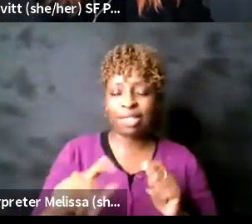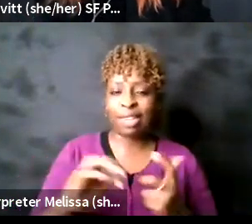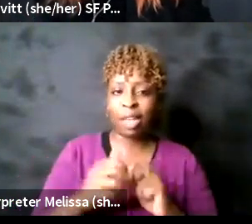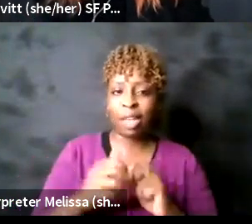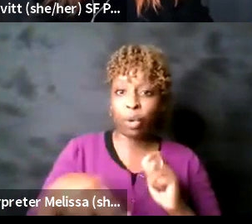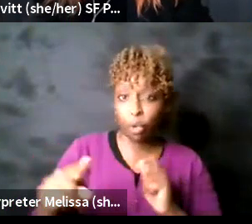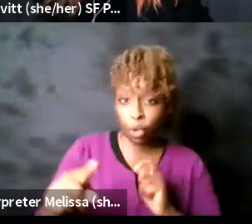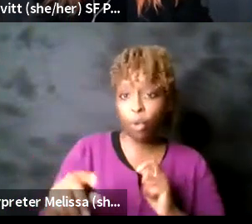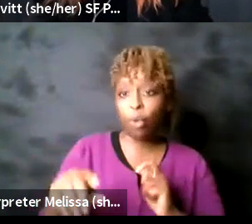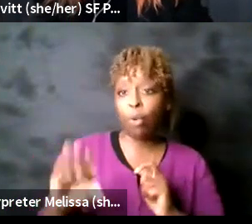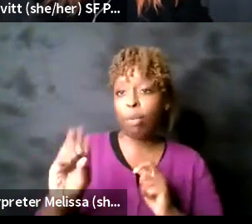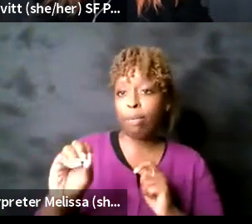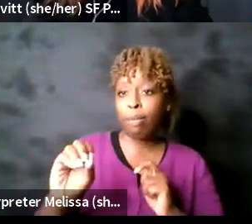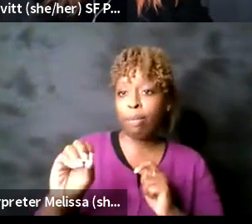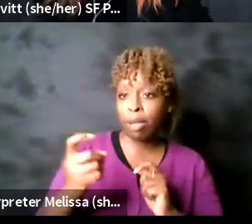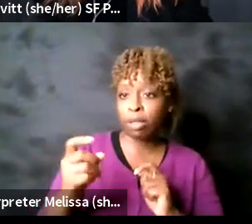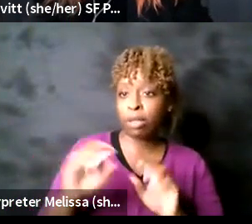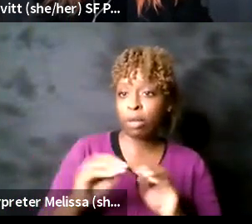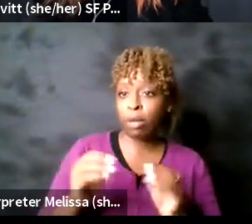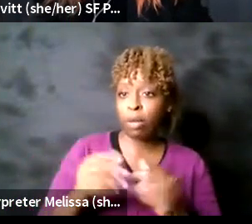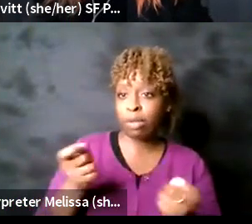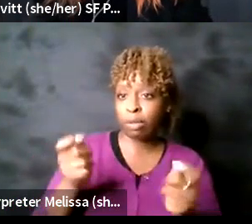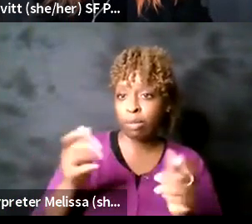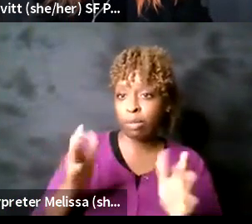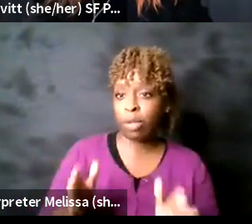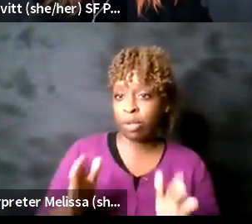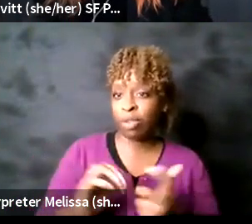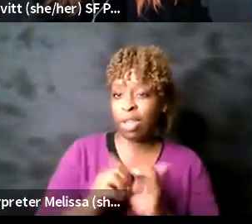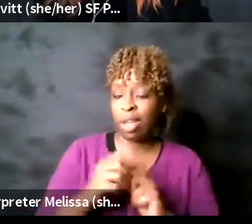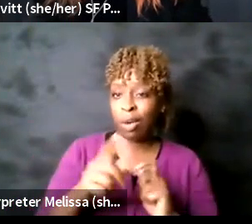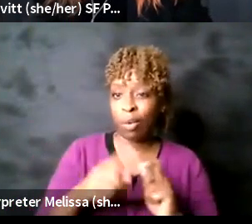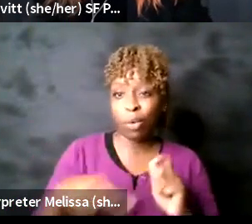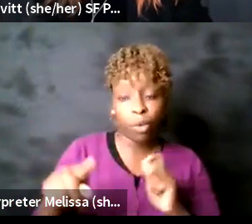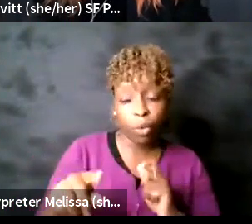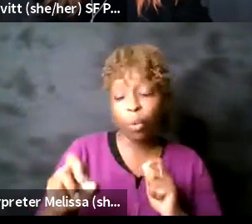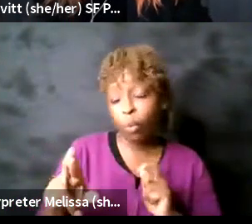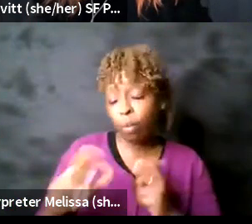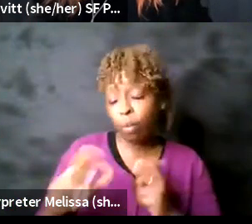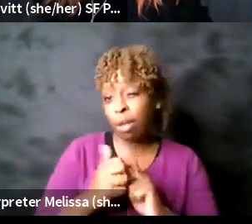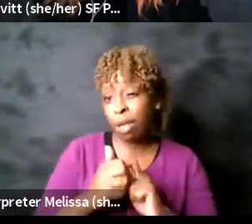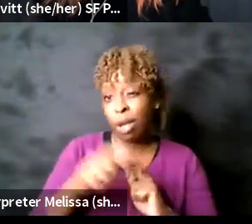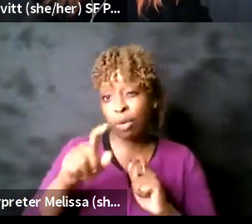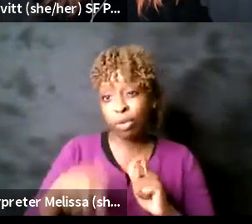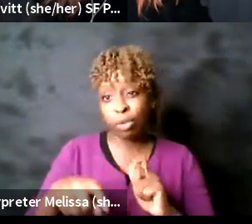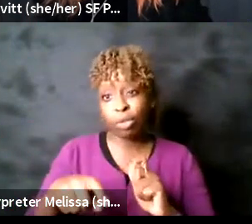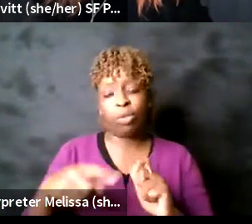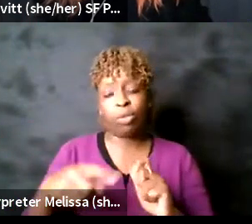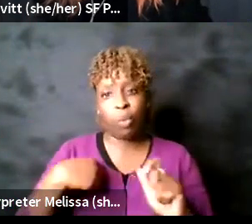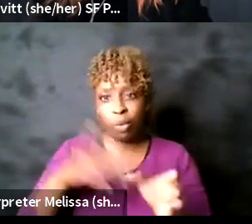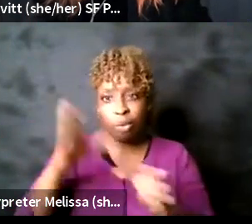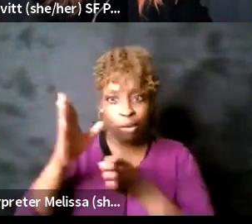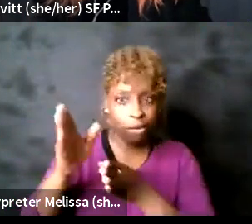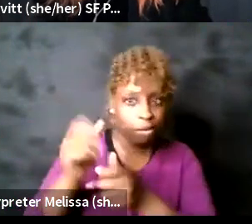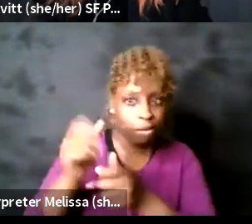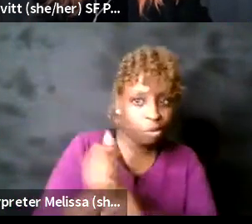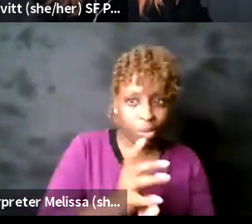talk about this work how are you or how should we be preparing to invite audiences back into this space um how are we taking care